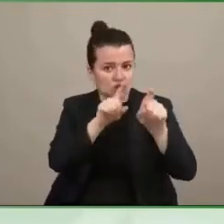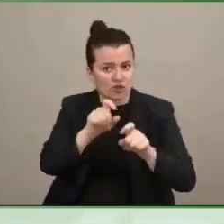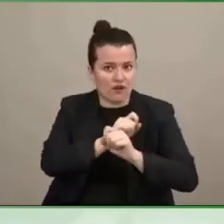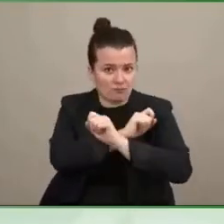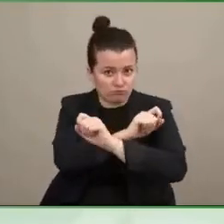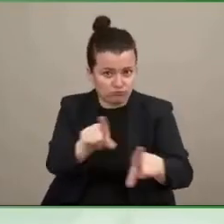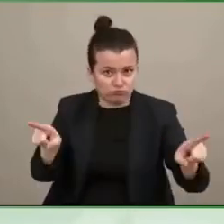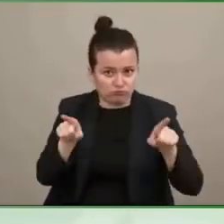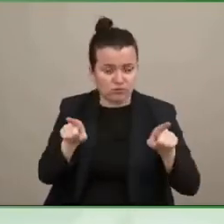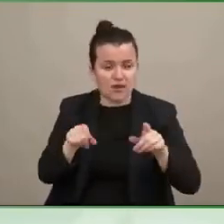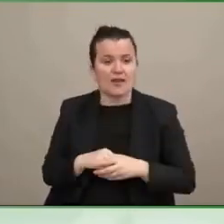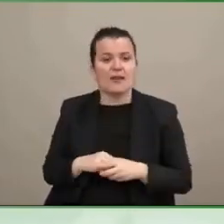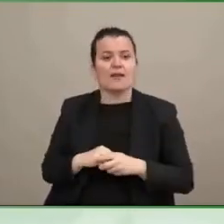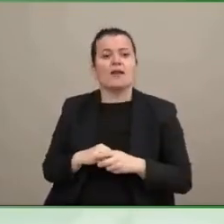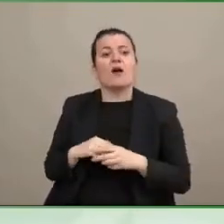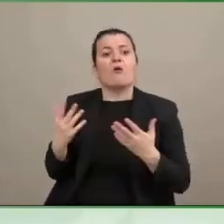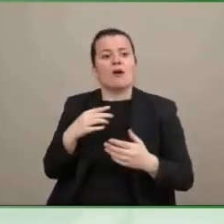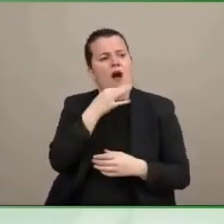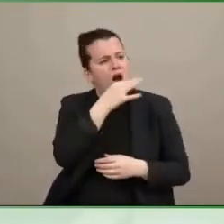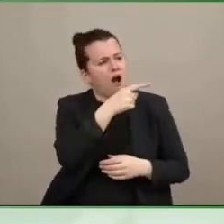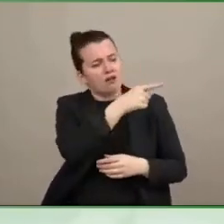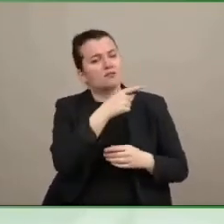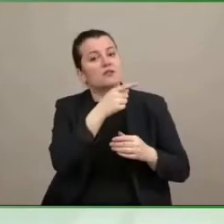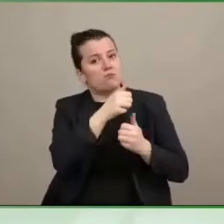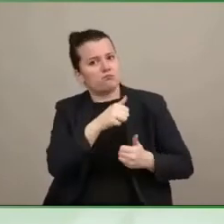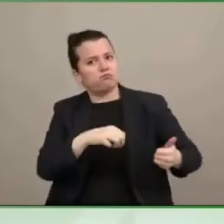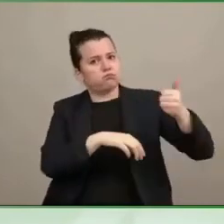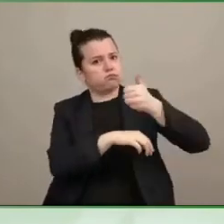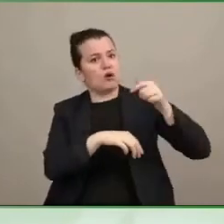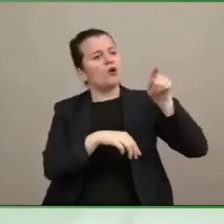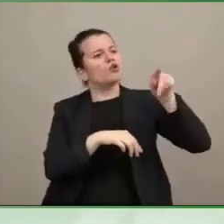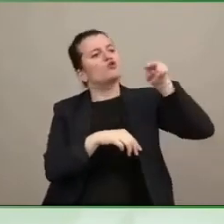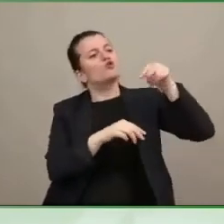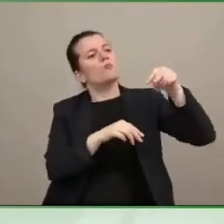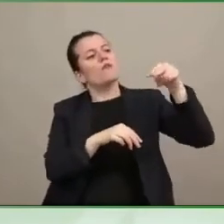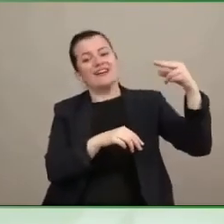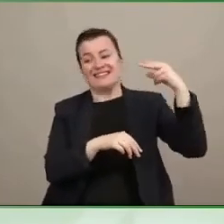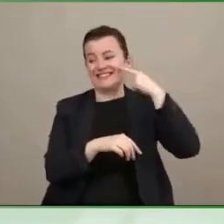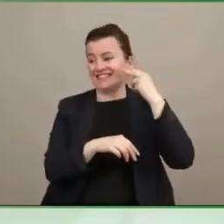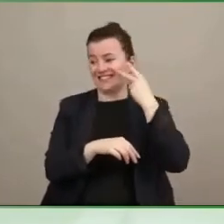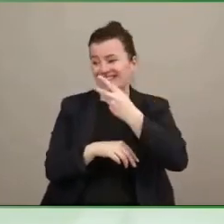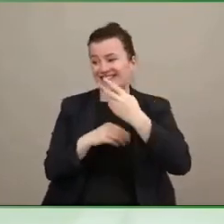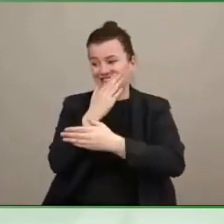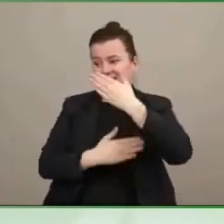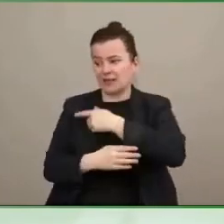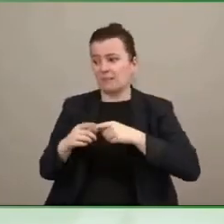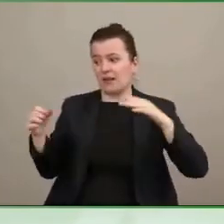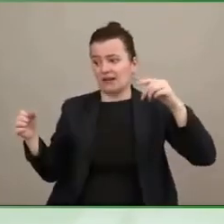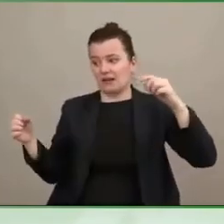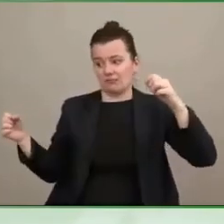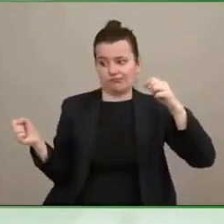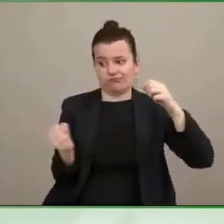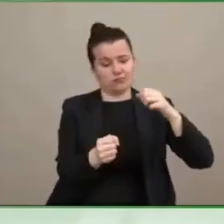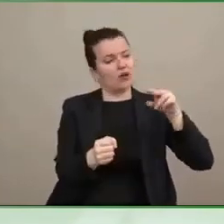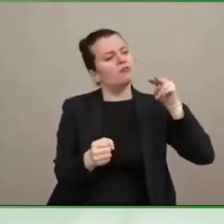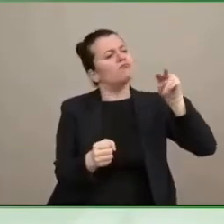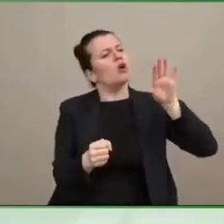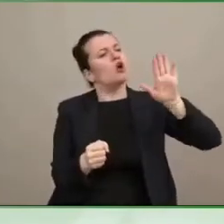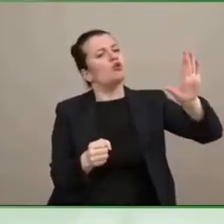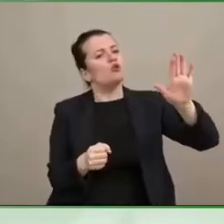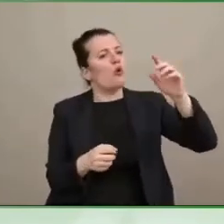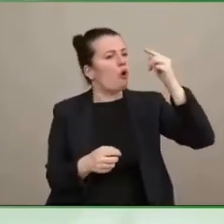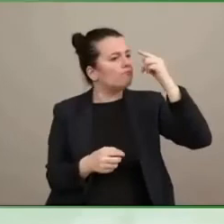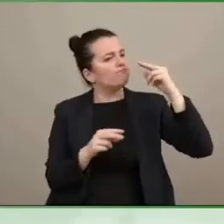and their attitudes towards hiring people with disabilities. What we found is that, you know, the attitudes of a manager really represented the